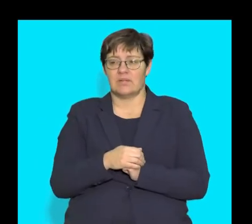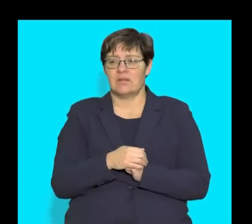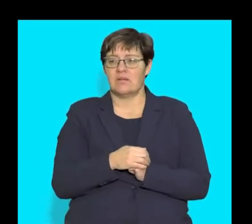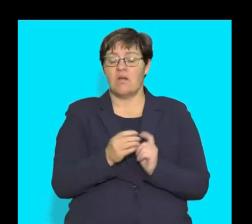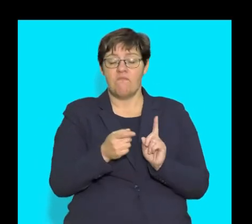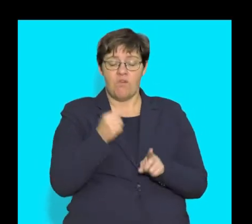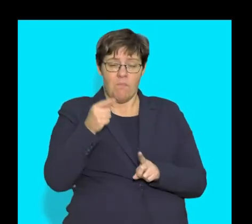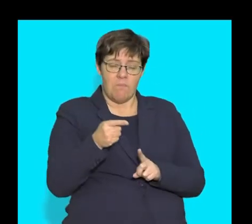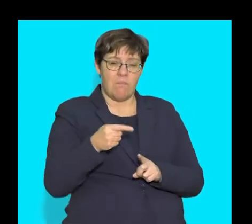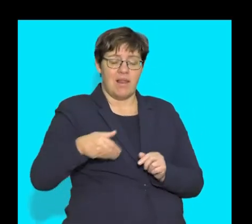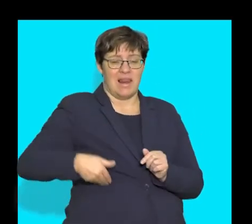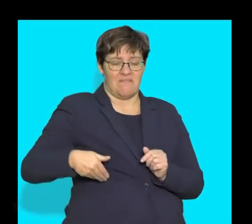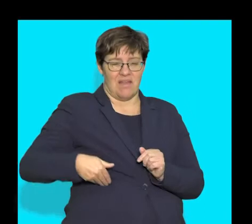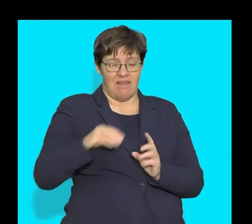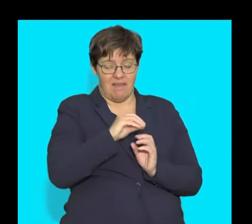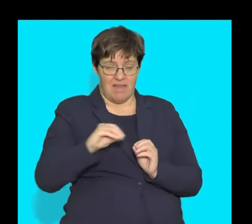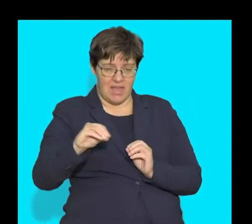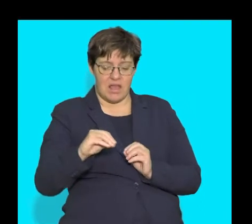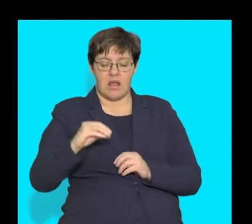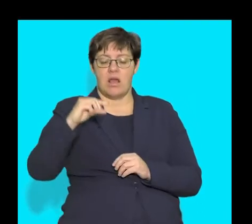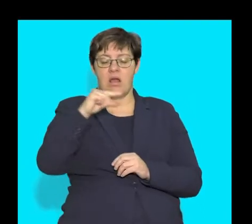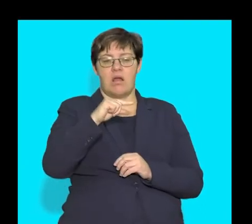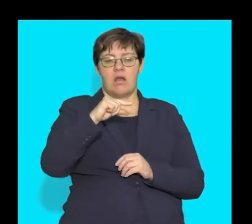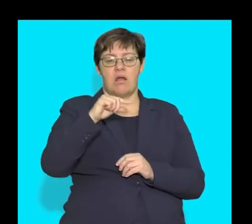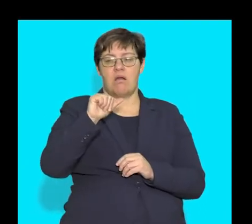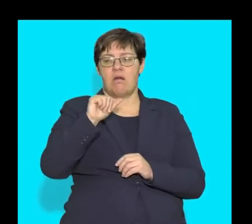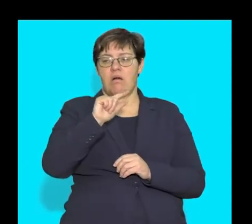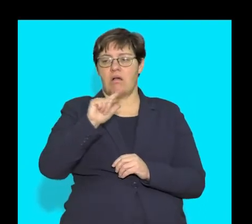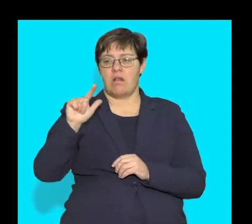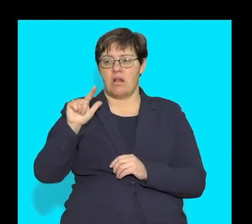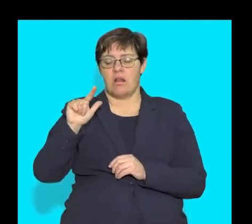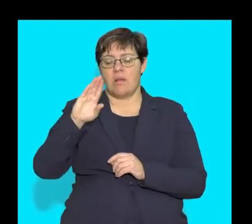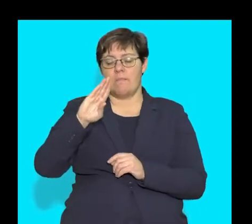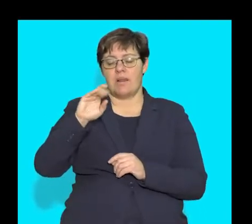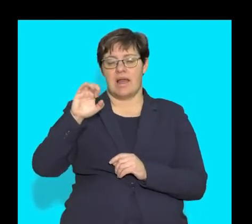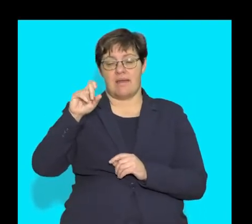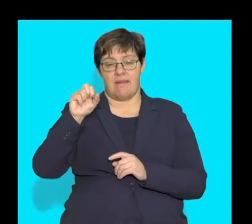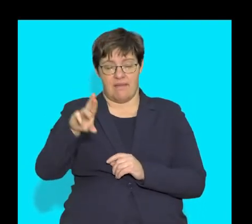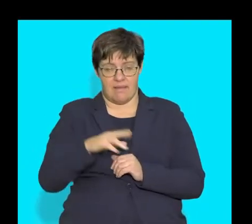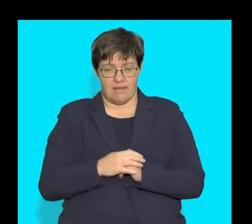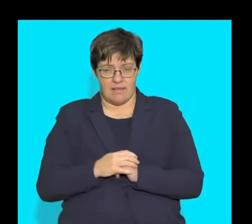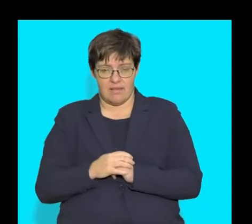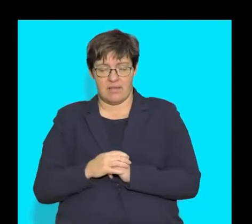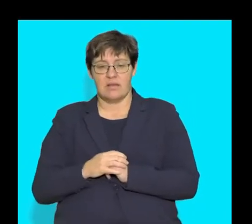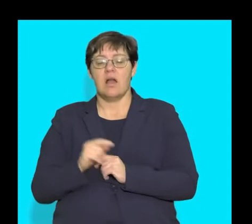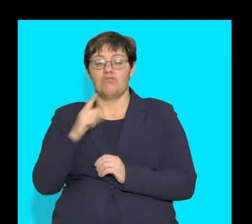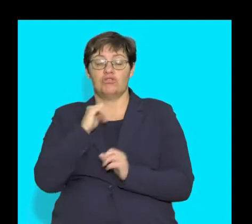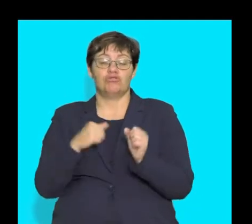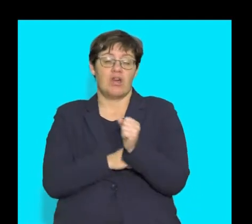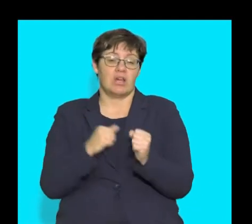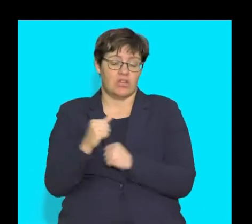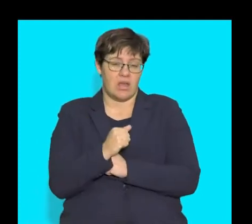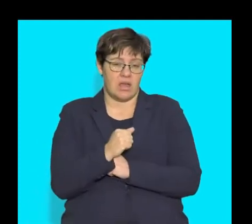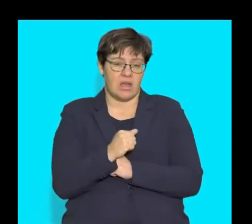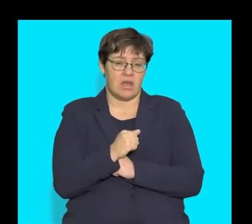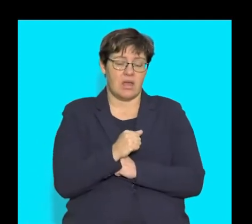the liver and that's the gall bladder and that is the structure in which the bile